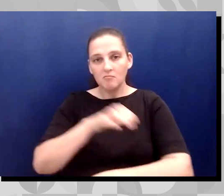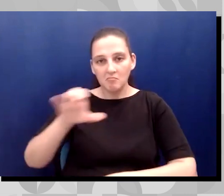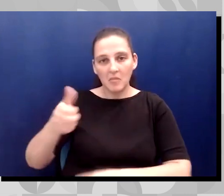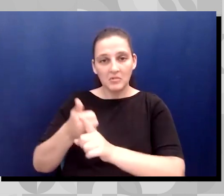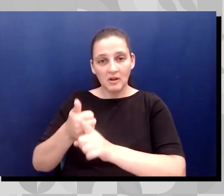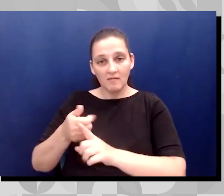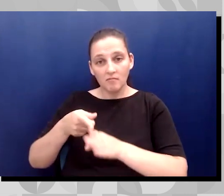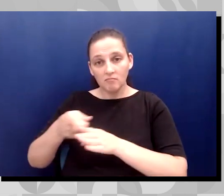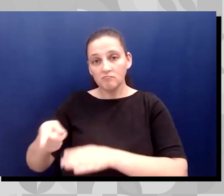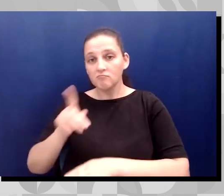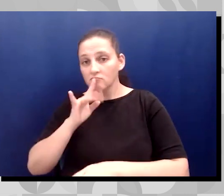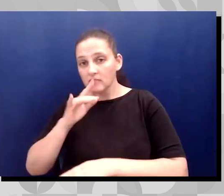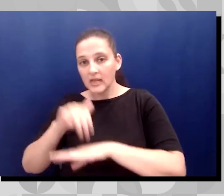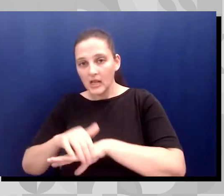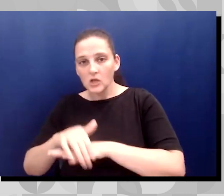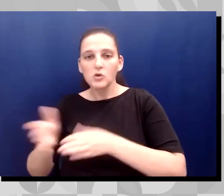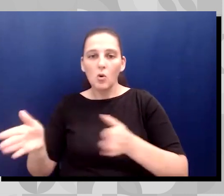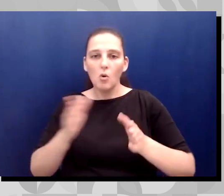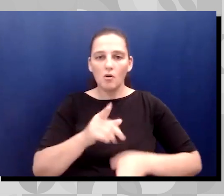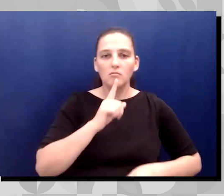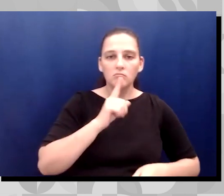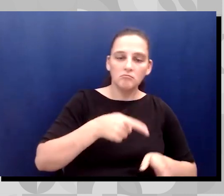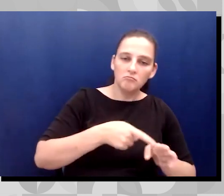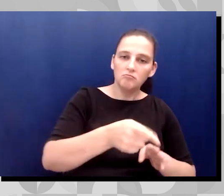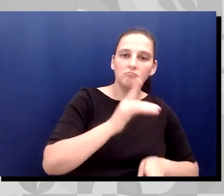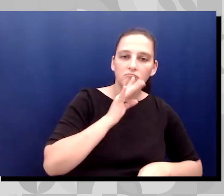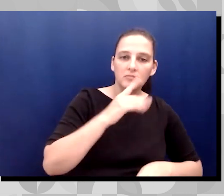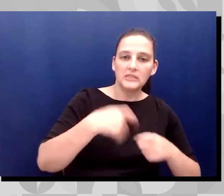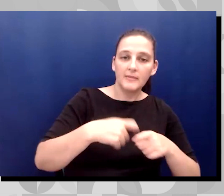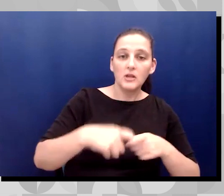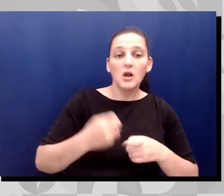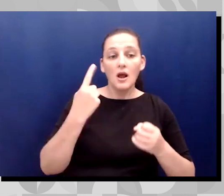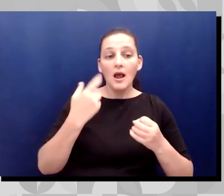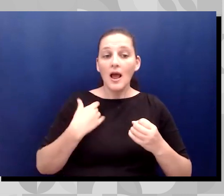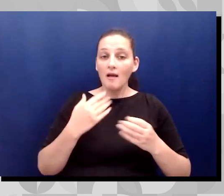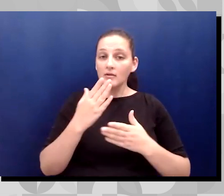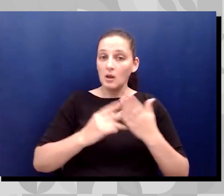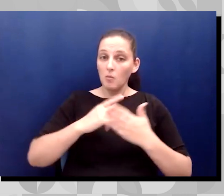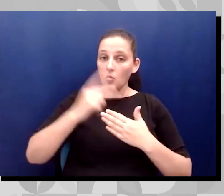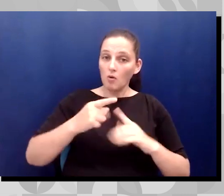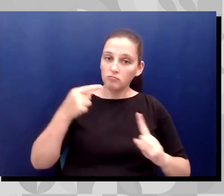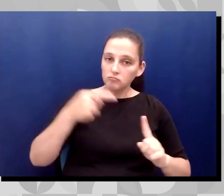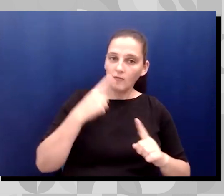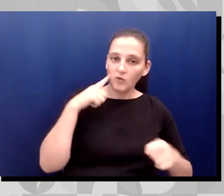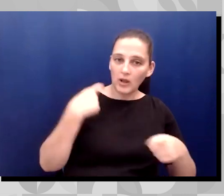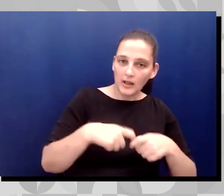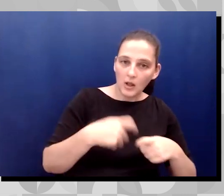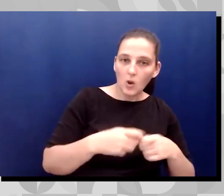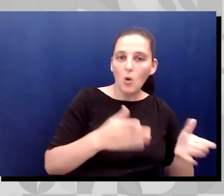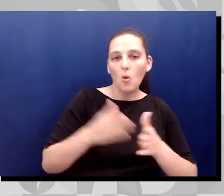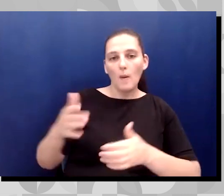programs not only for our Latino community, but also military outreach, our early childhood engagement